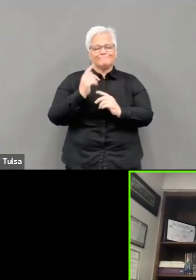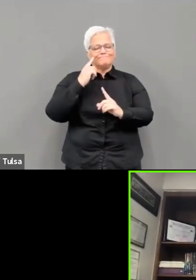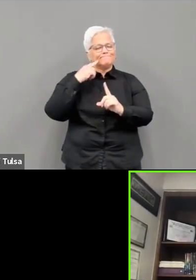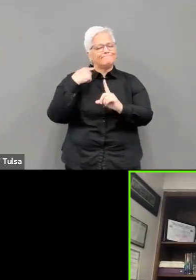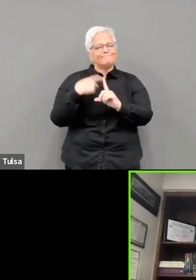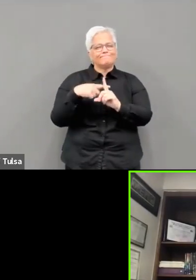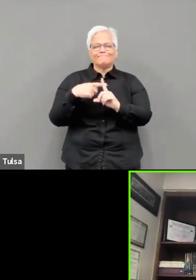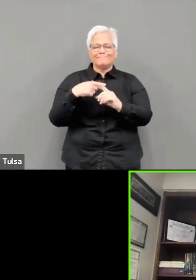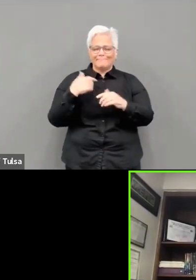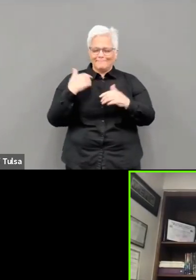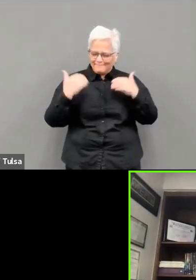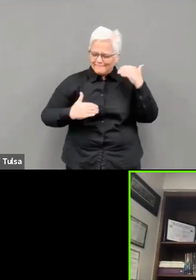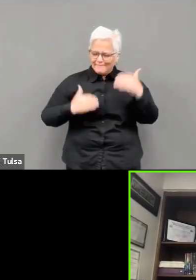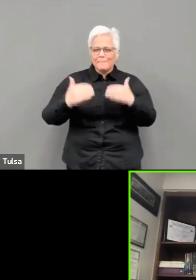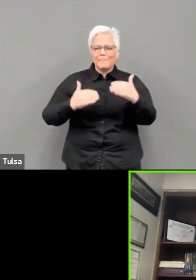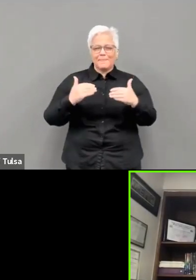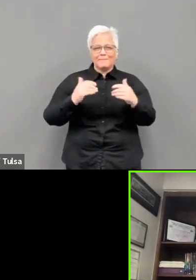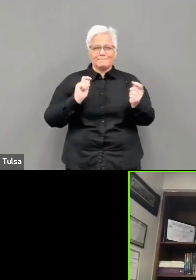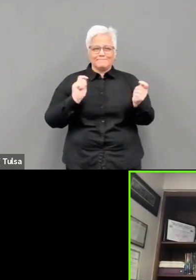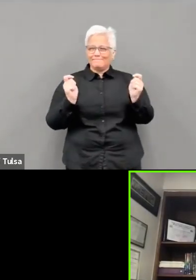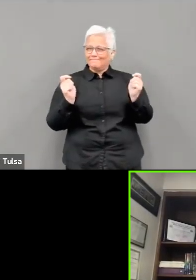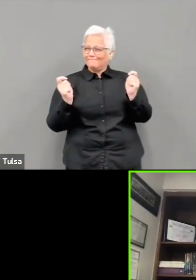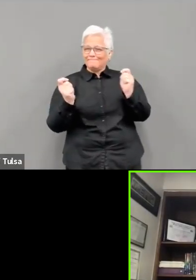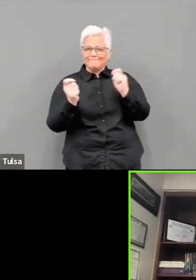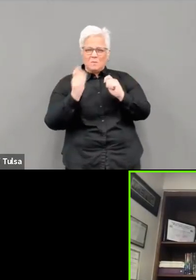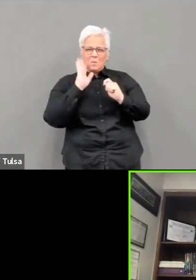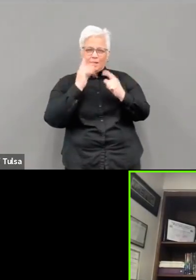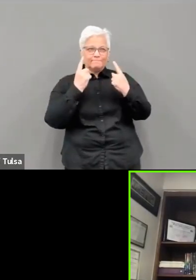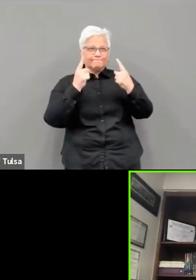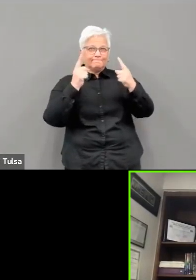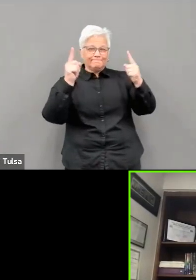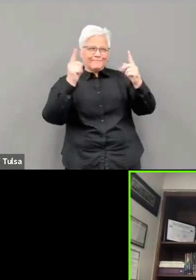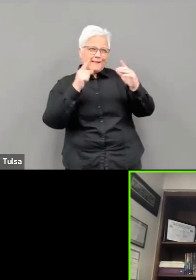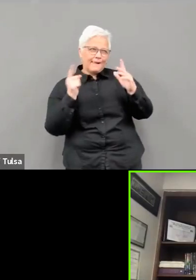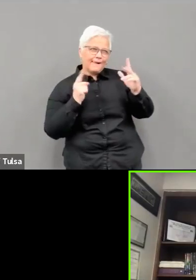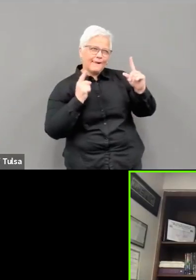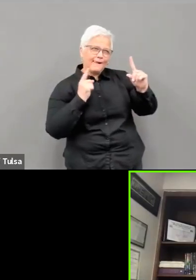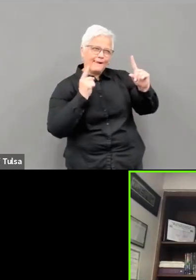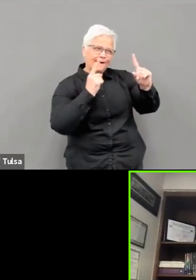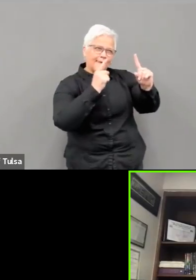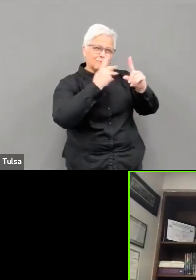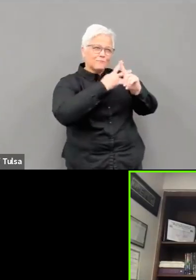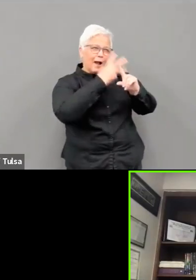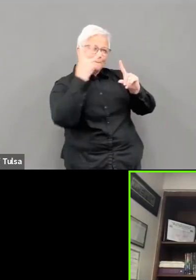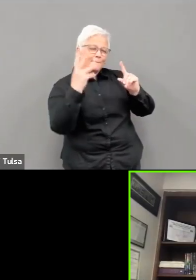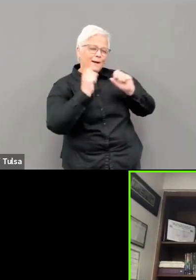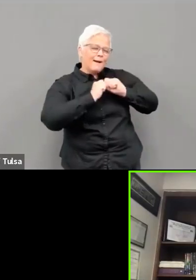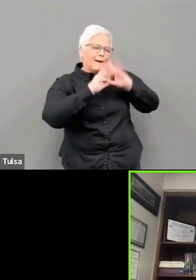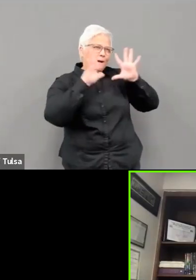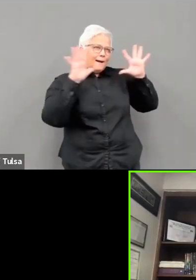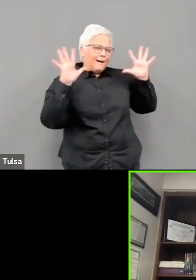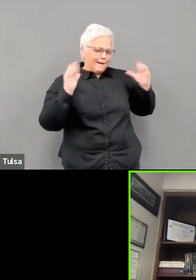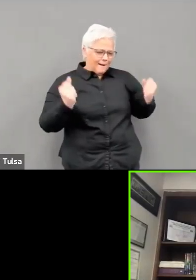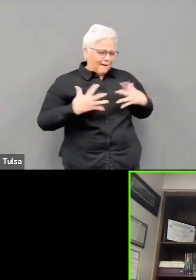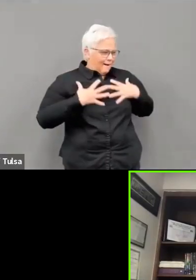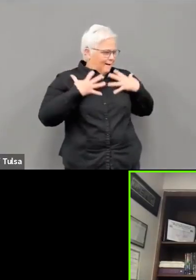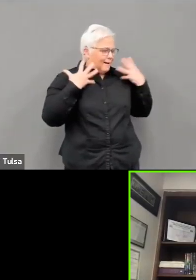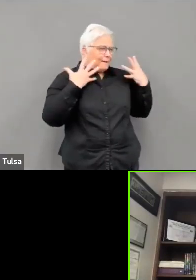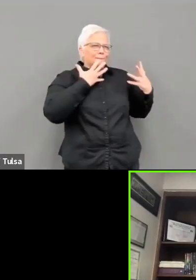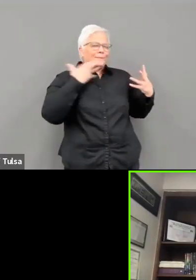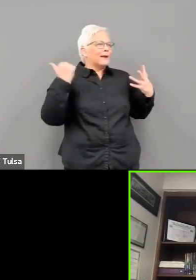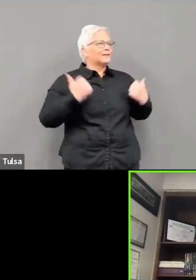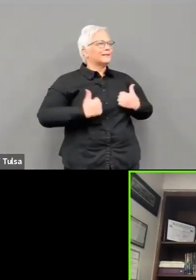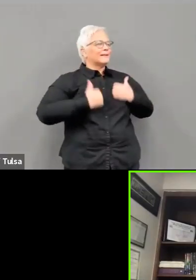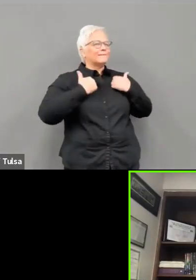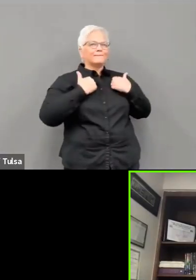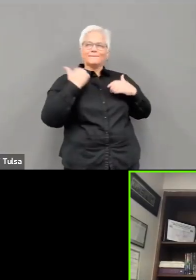staircase. May that same wisdom, guidance, aid, and faith we have longed for over the last